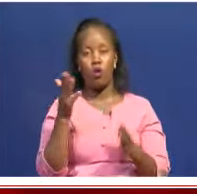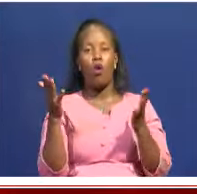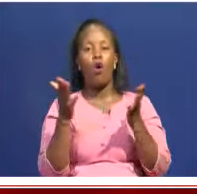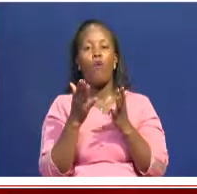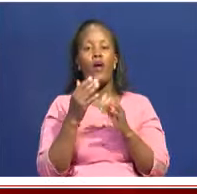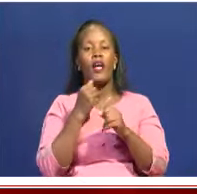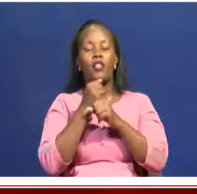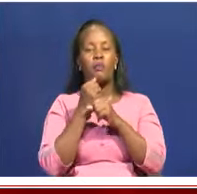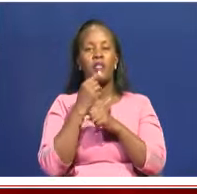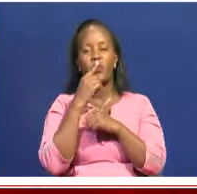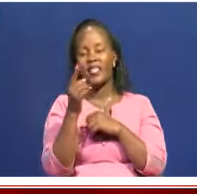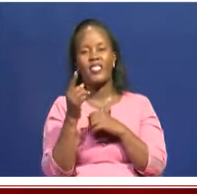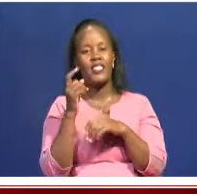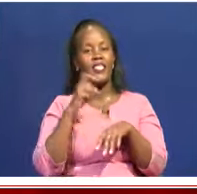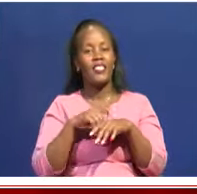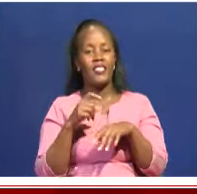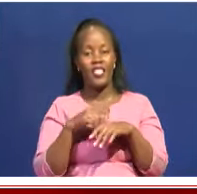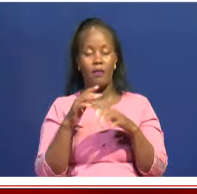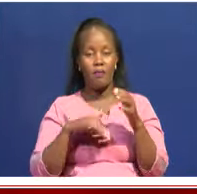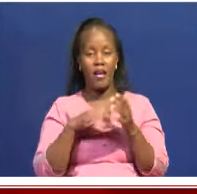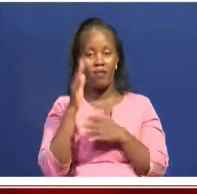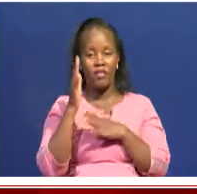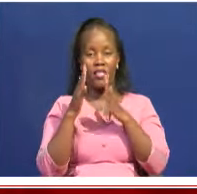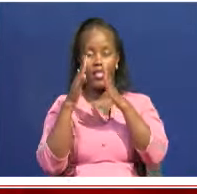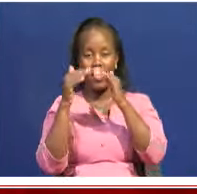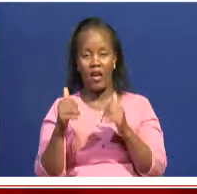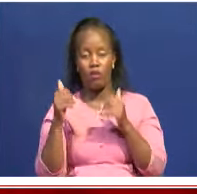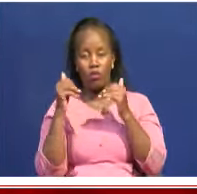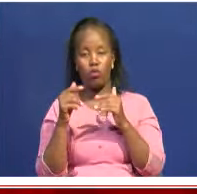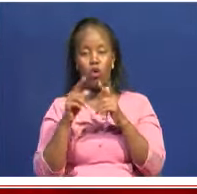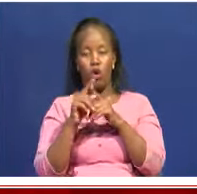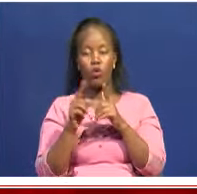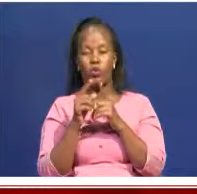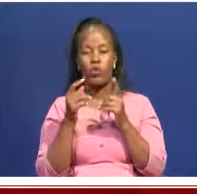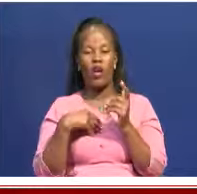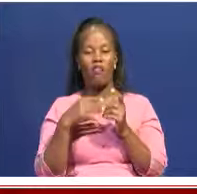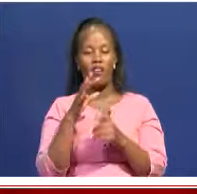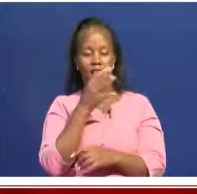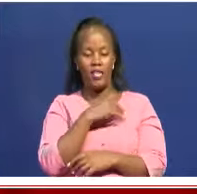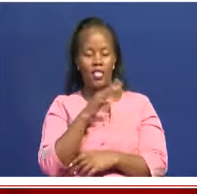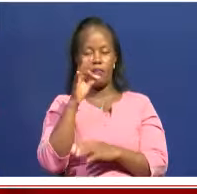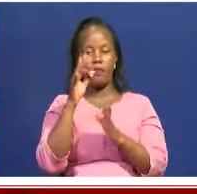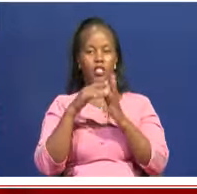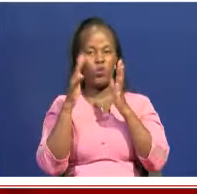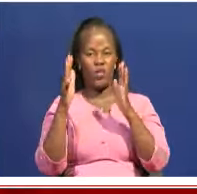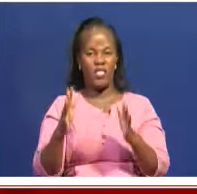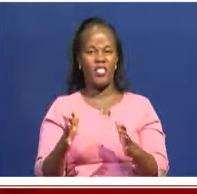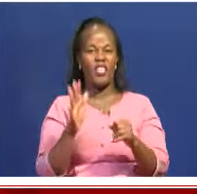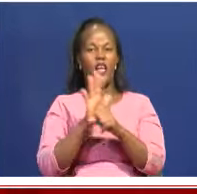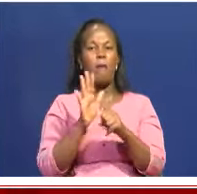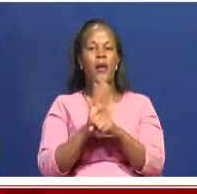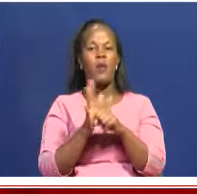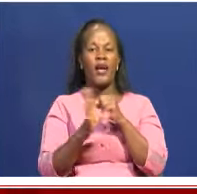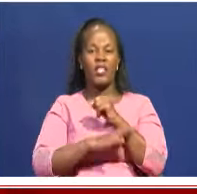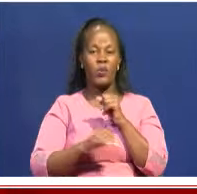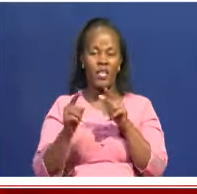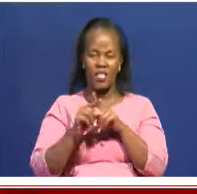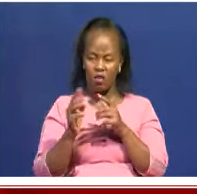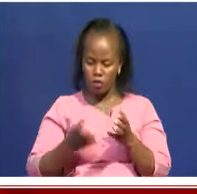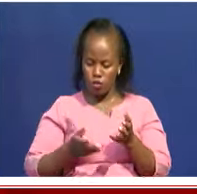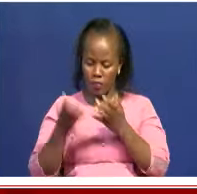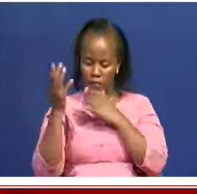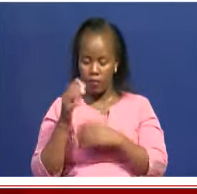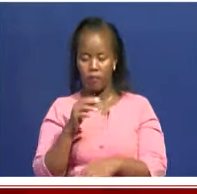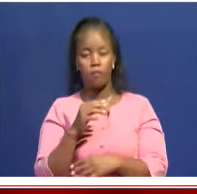they put outside the house and the huts of someone who dies. A spiritual leader. So this was stolen and taken to America, for instance. And last year we got 85